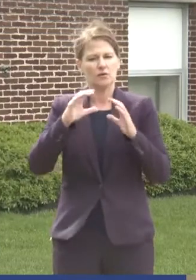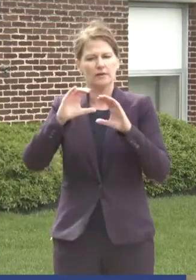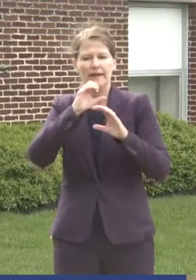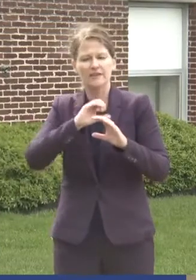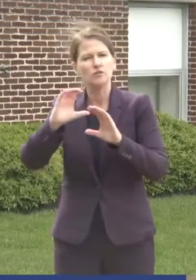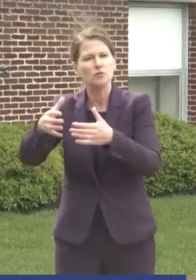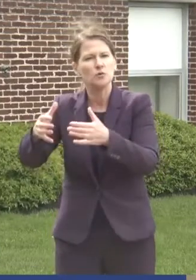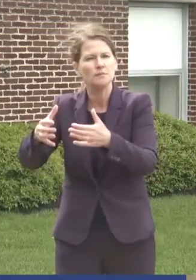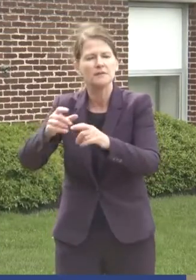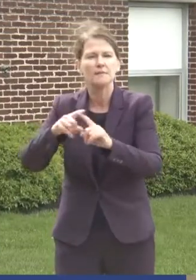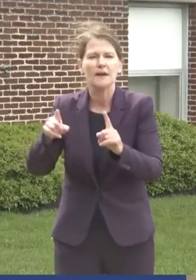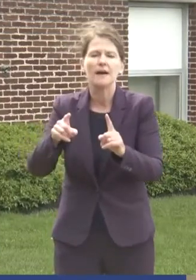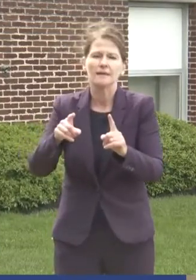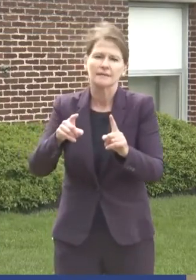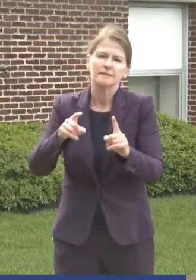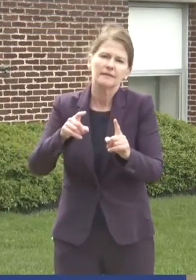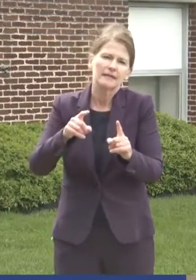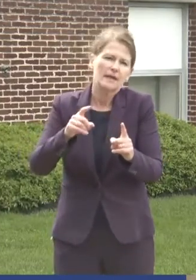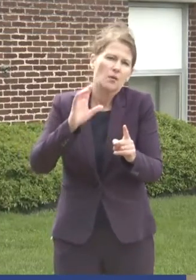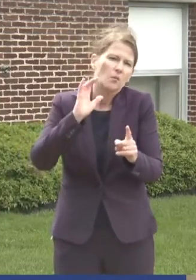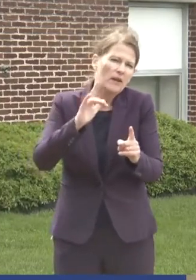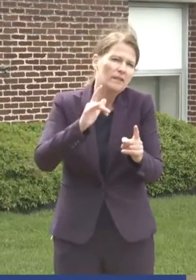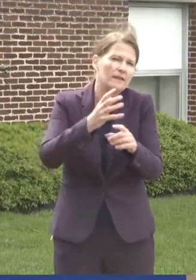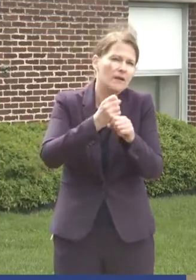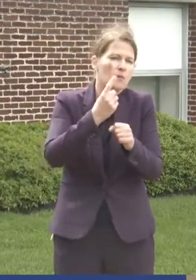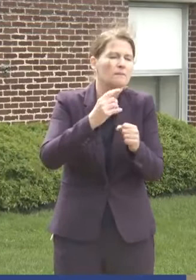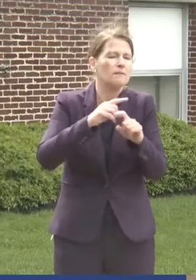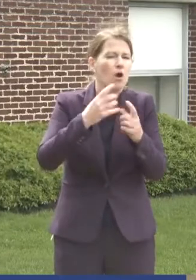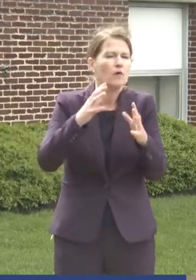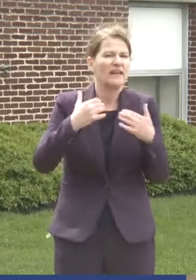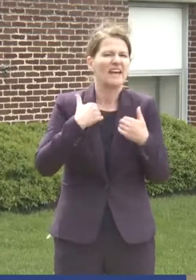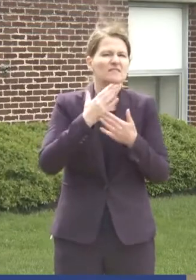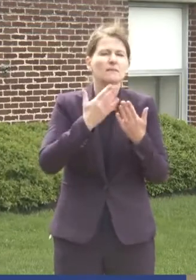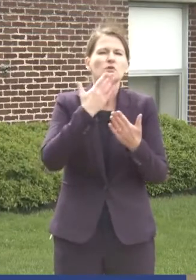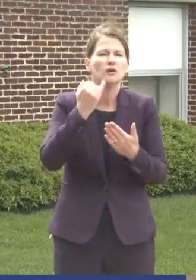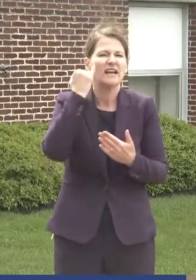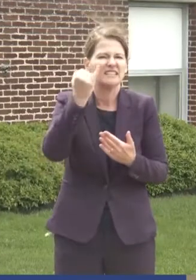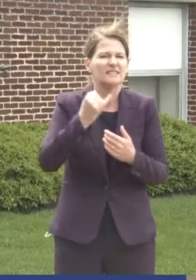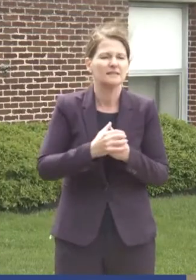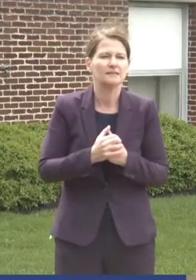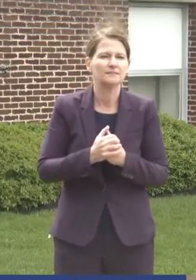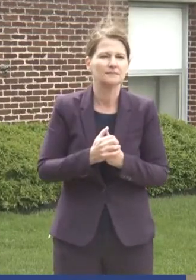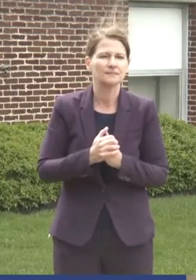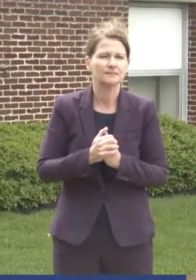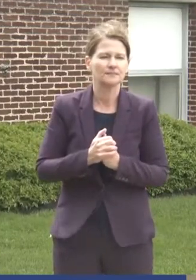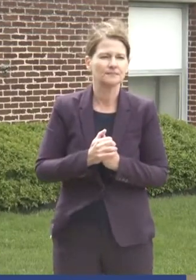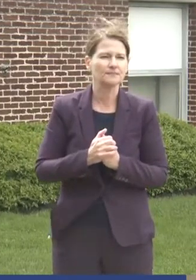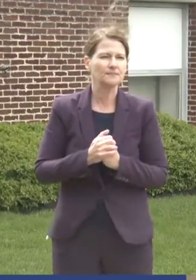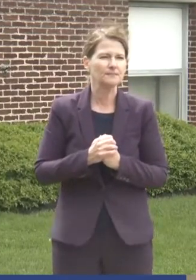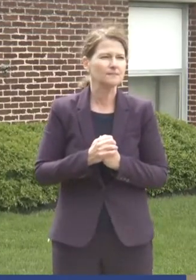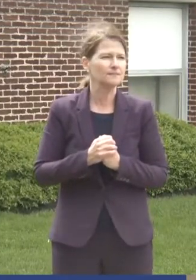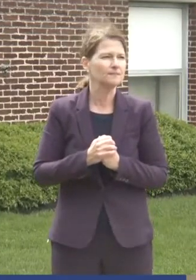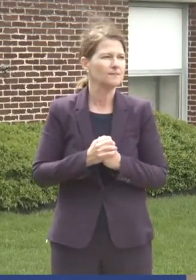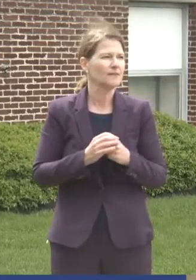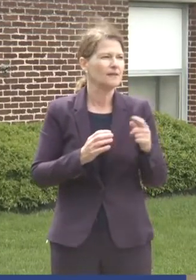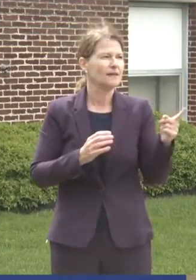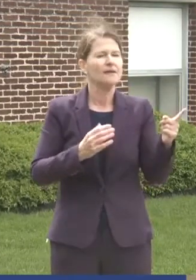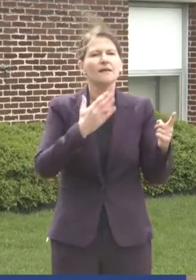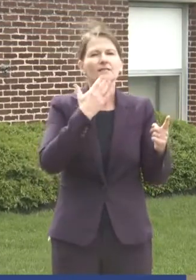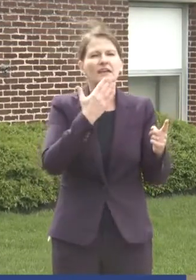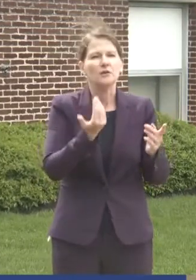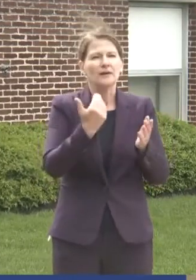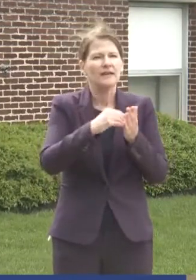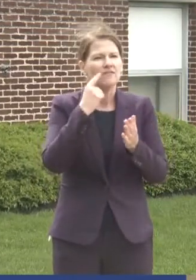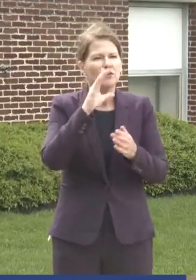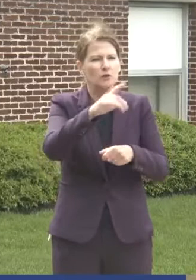I think there it's coming and I think we have some good ideas. I think yes. Governor thanks again for the